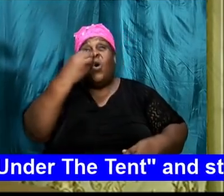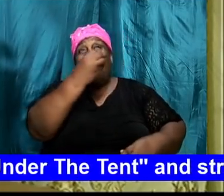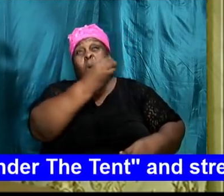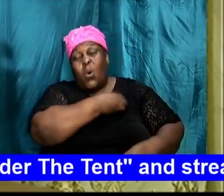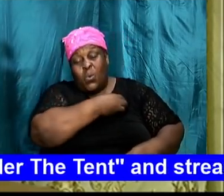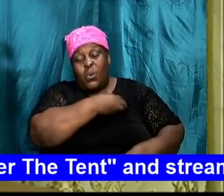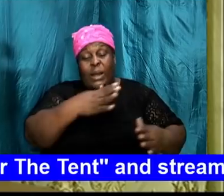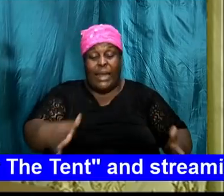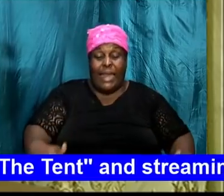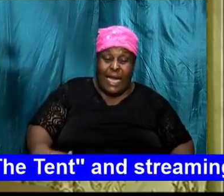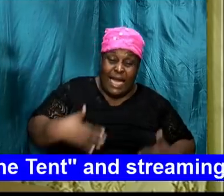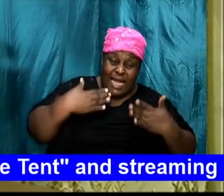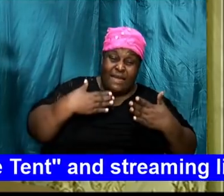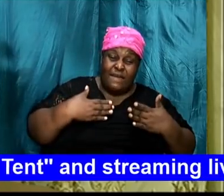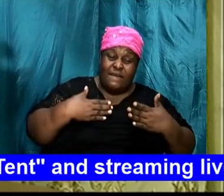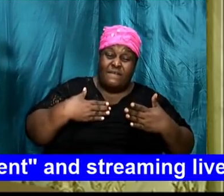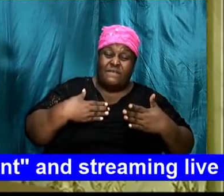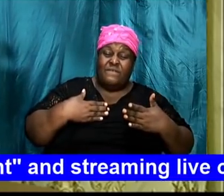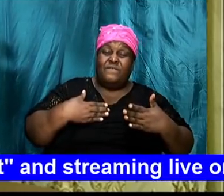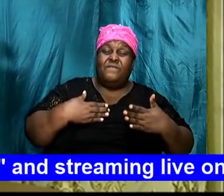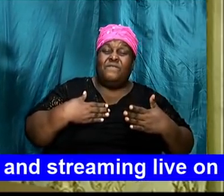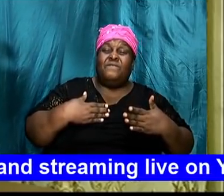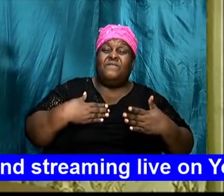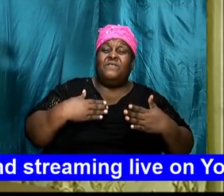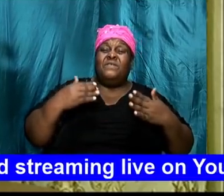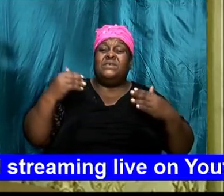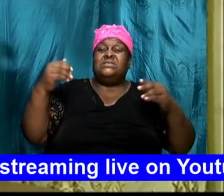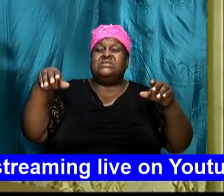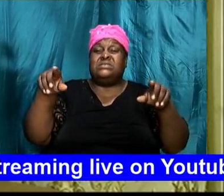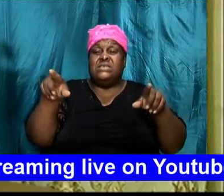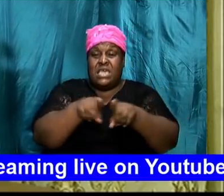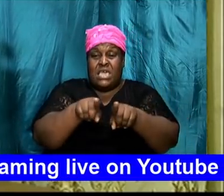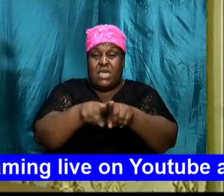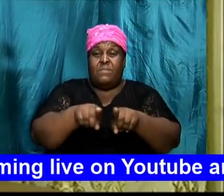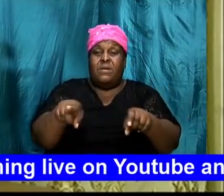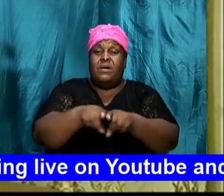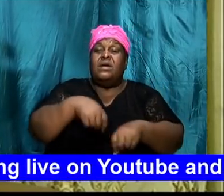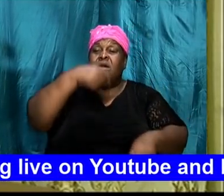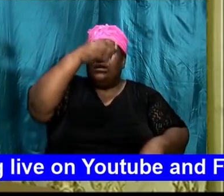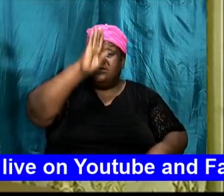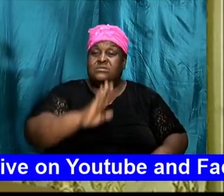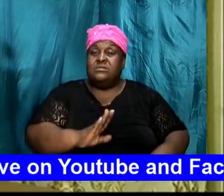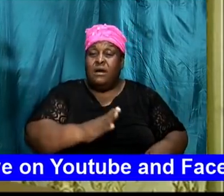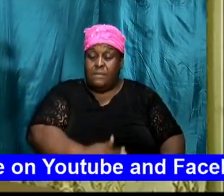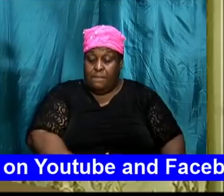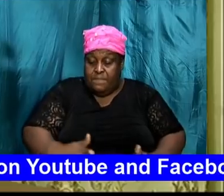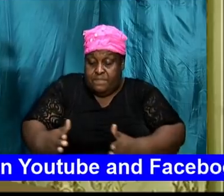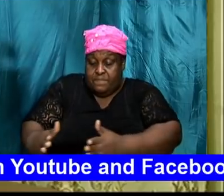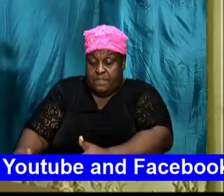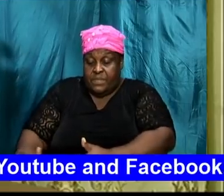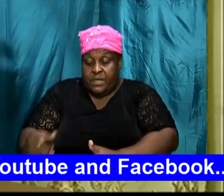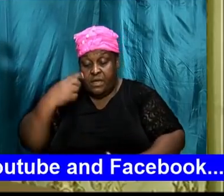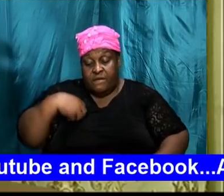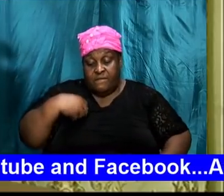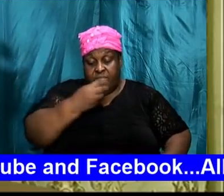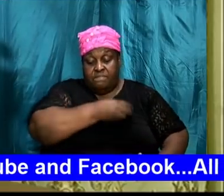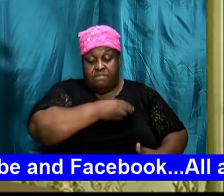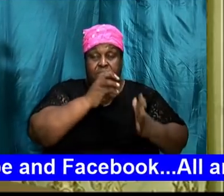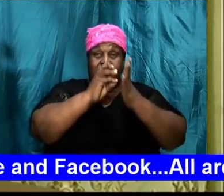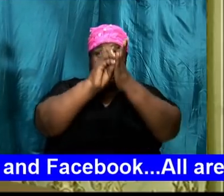and our will is aligned with His. We look at the story of Abraham